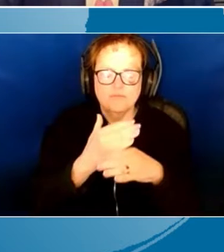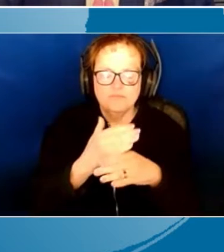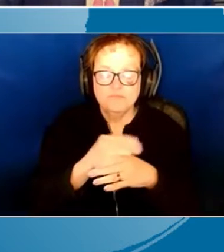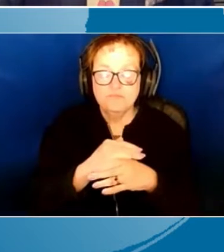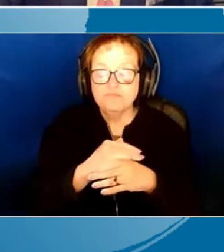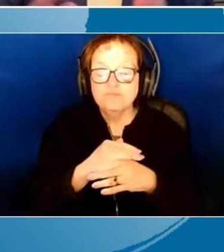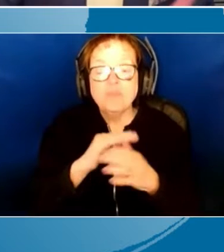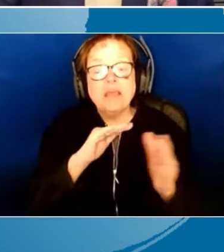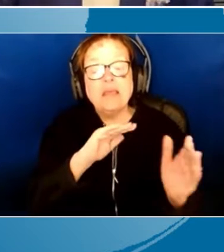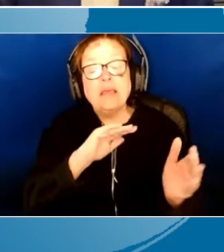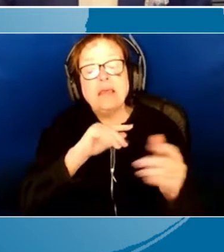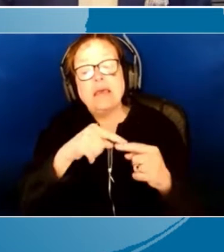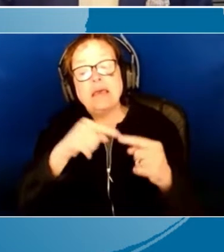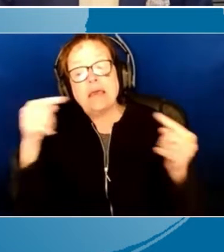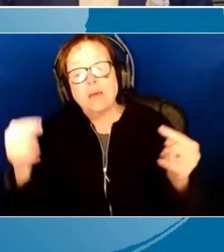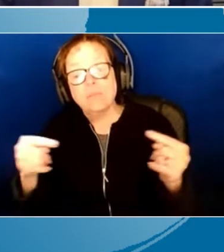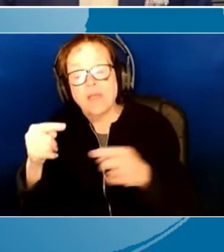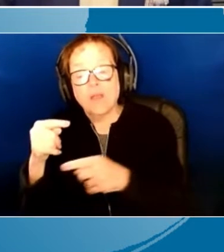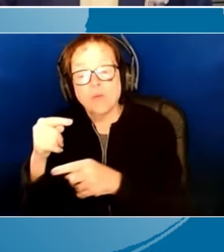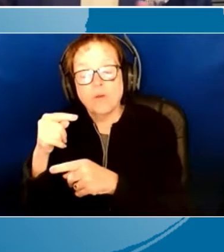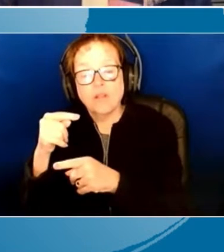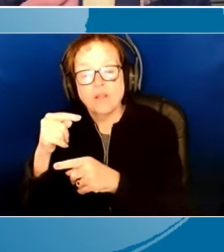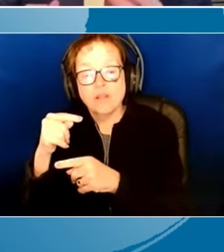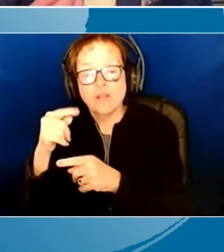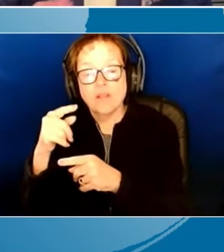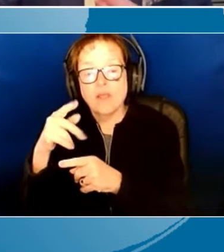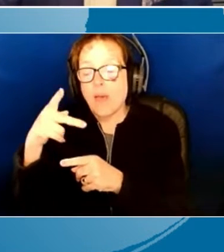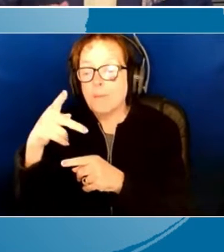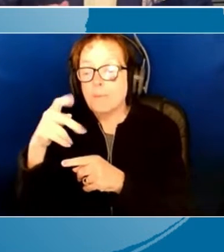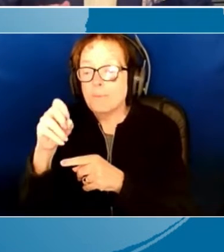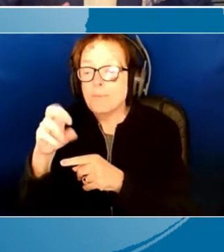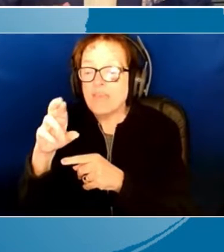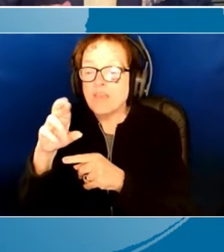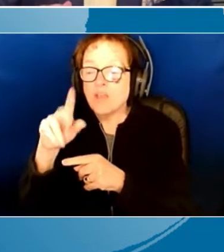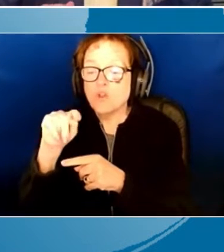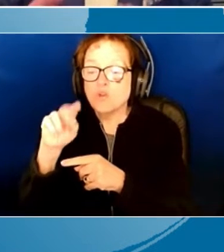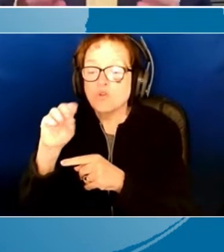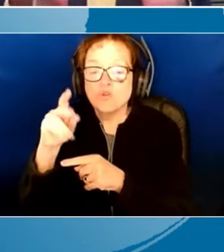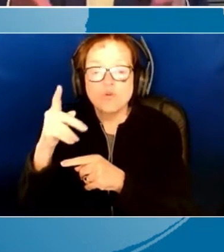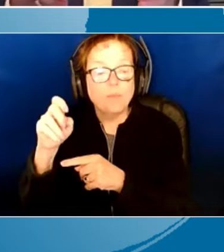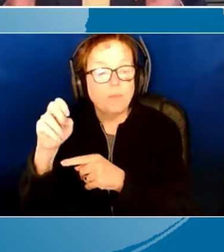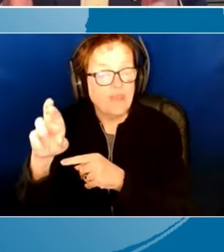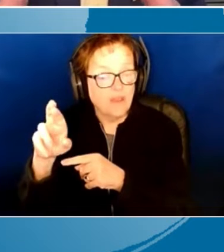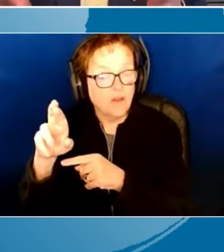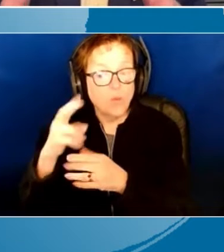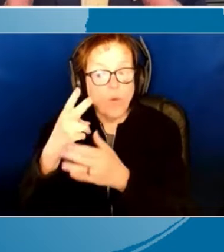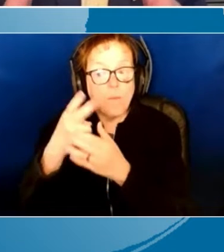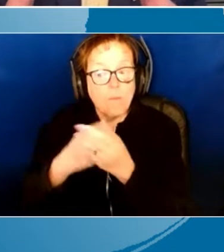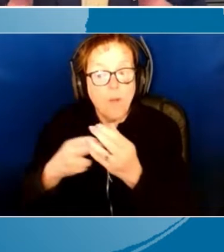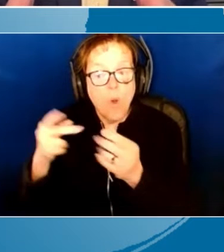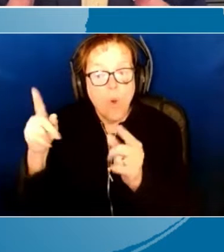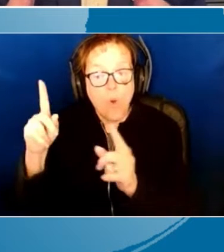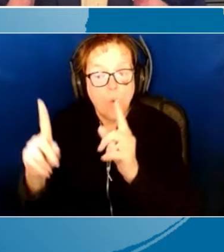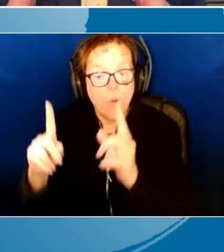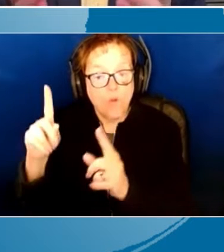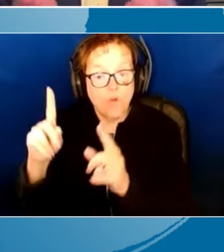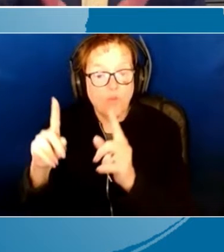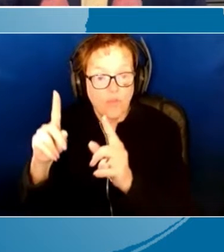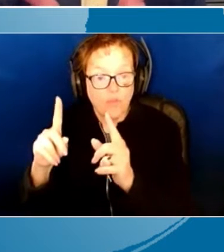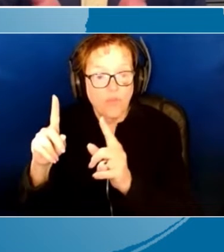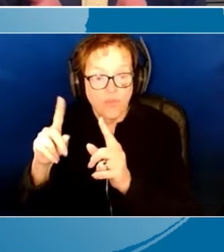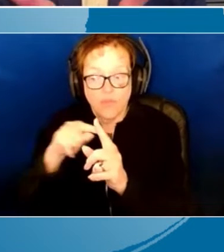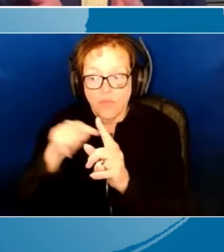Versus what's also talked about in the coaching literature, a peer-to-peer approach, where both parties in the coaching relationship